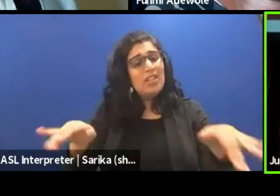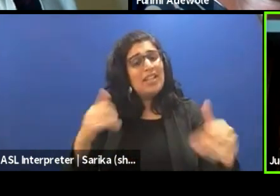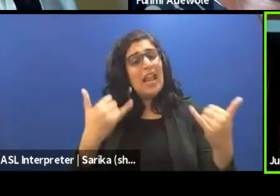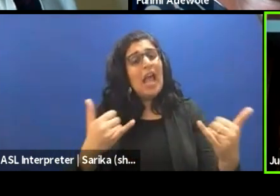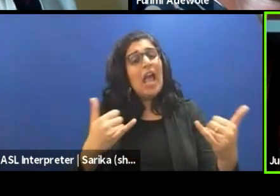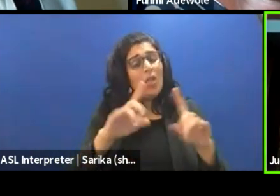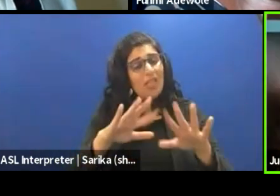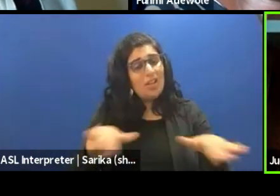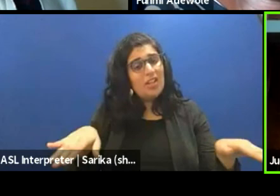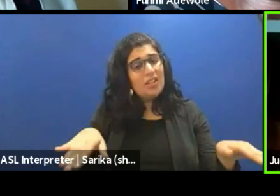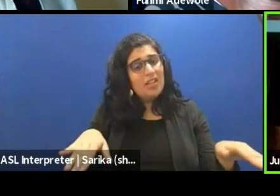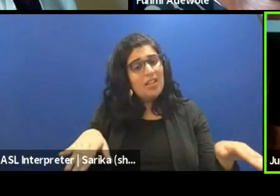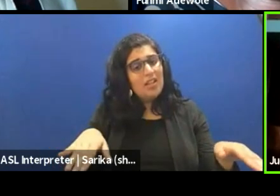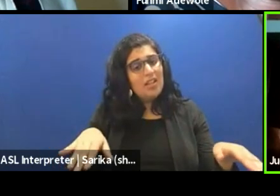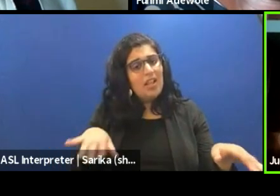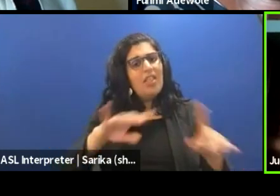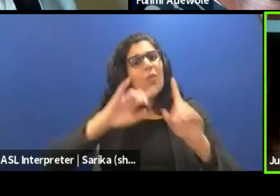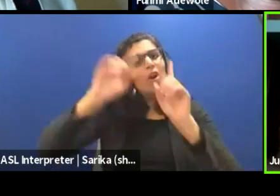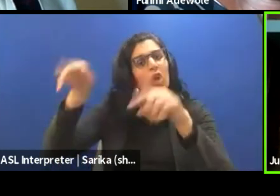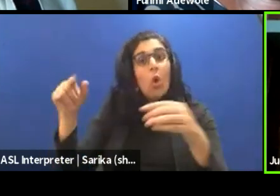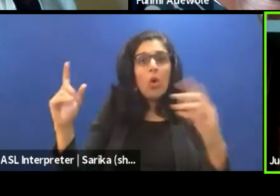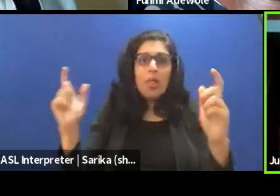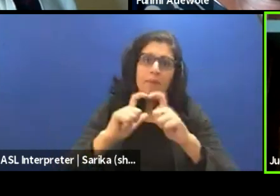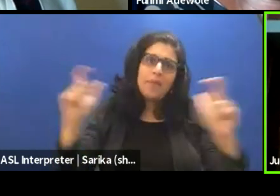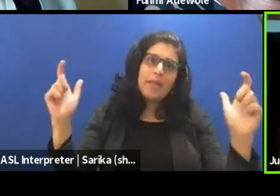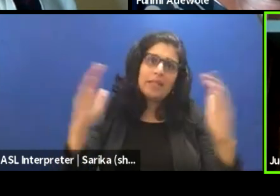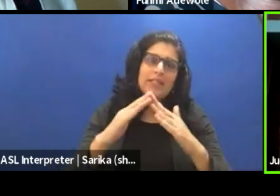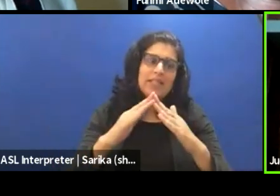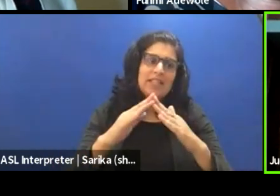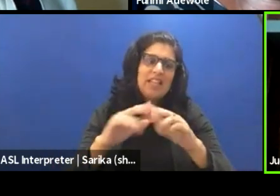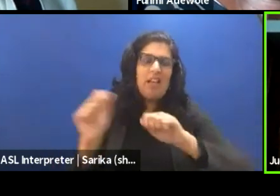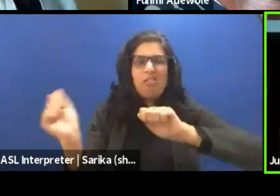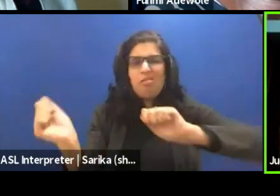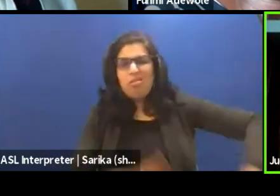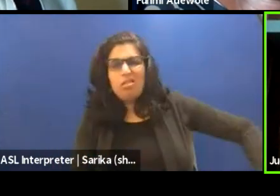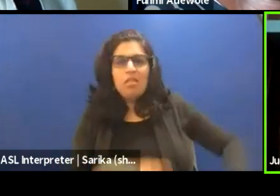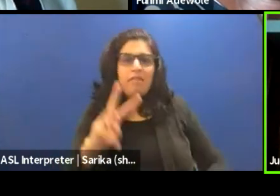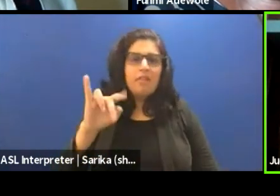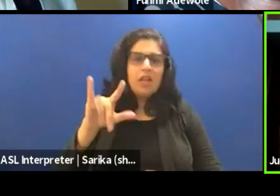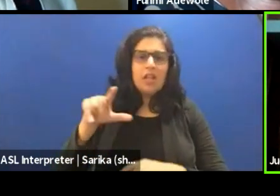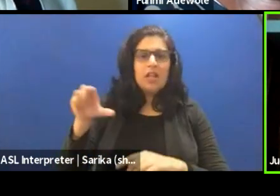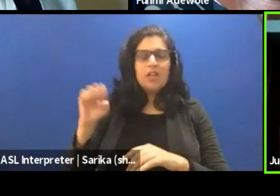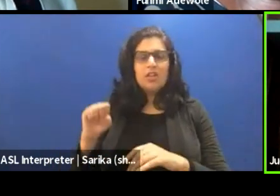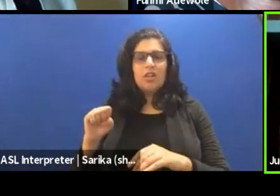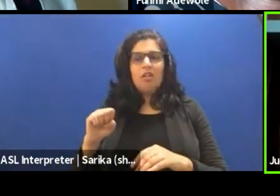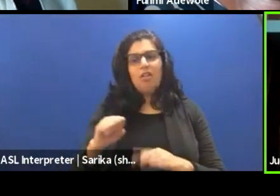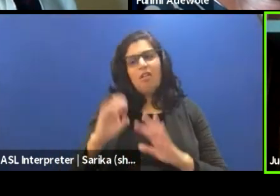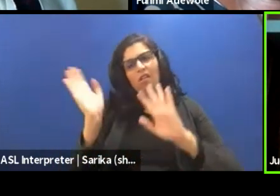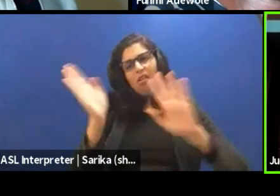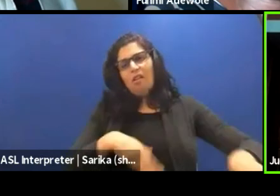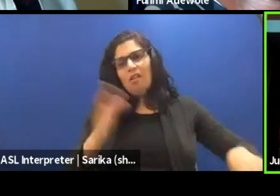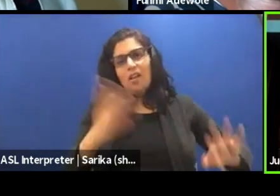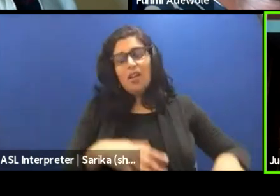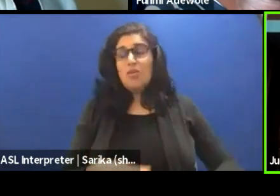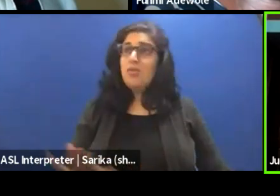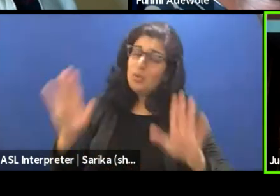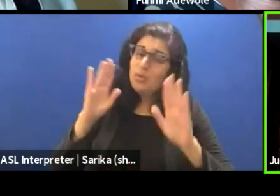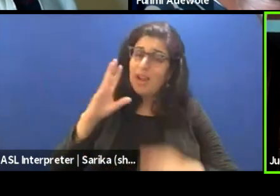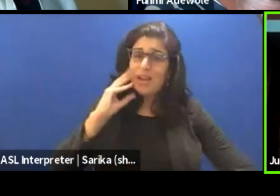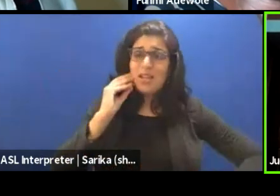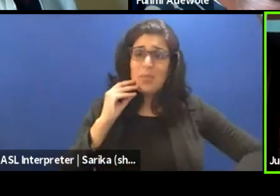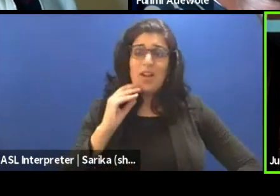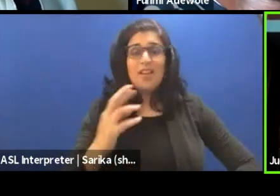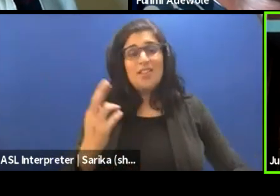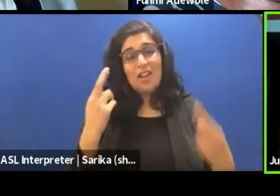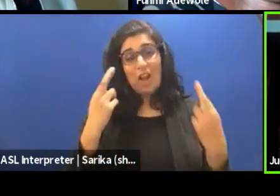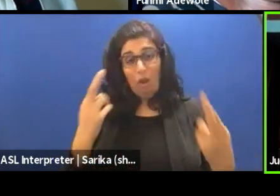nowadays, they just want to go to the city and forget about what was done in the village. So I think it was a great experience. And I